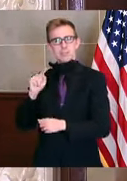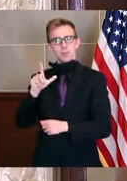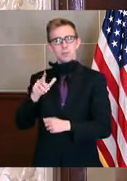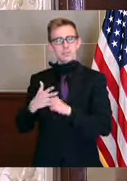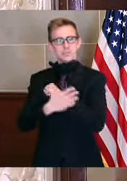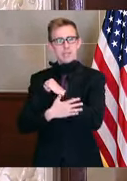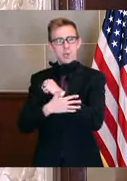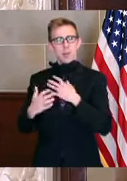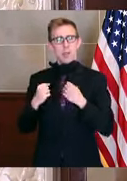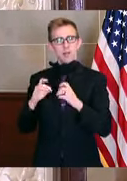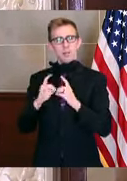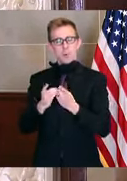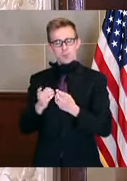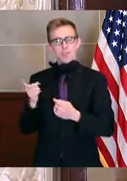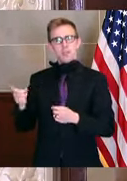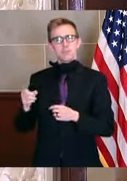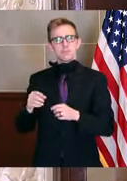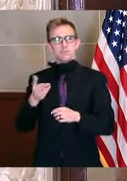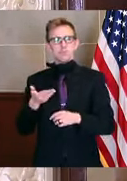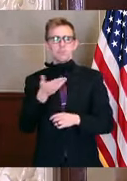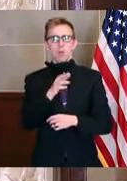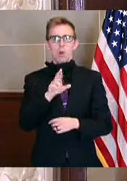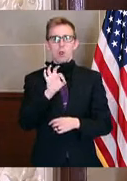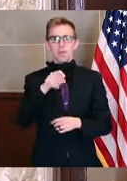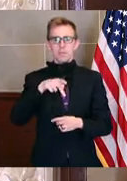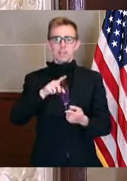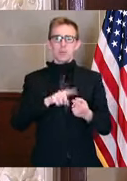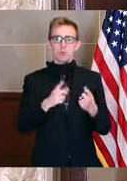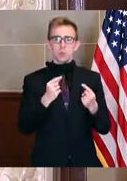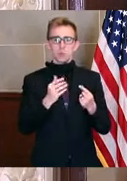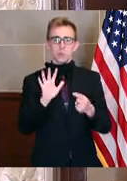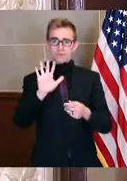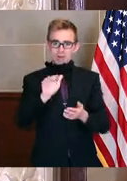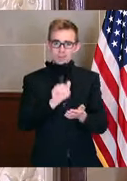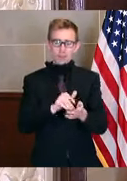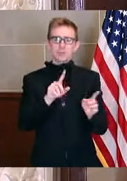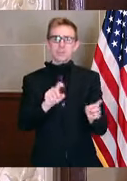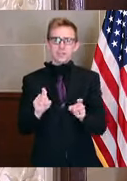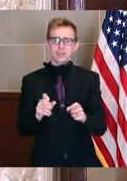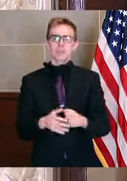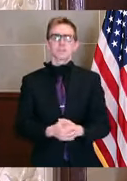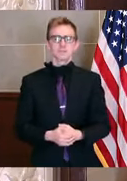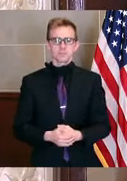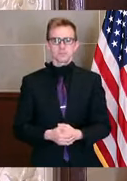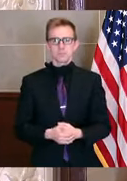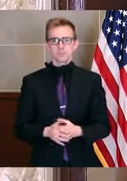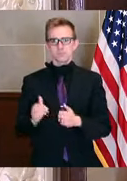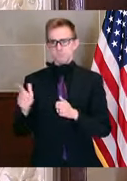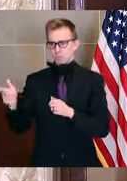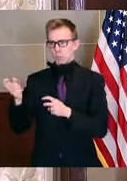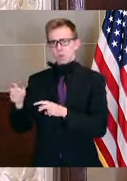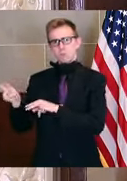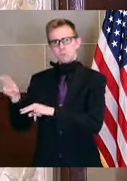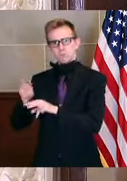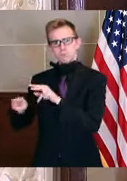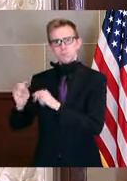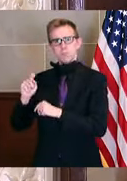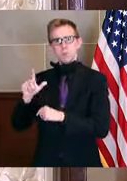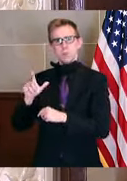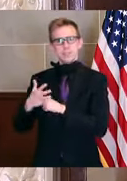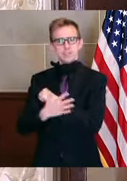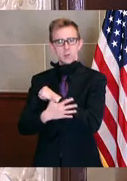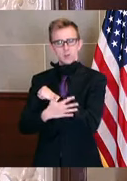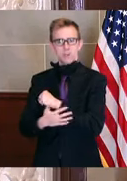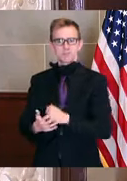Department. They have put out an RFP to do 5,000 tests to look at St. Louis County. There was